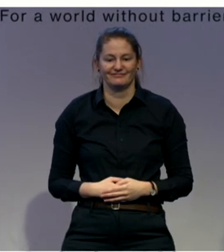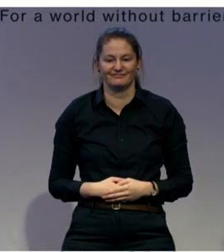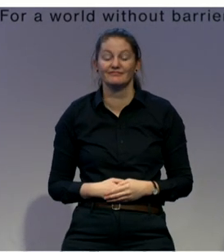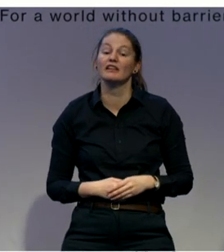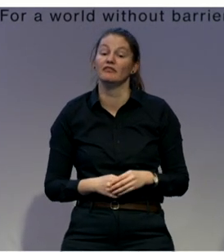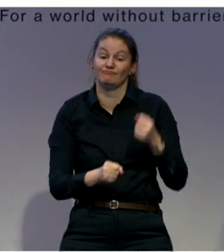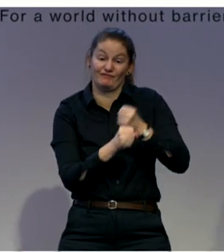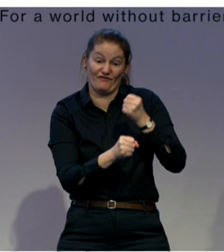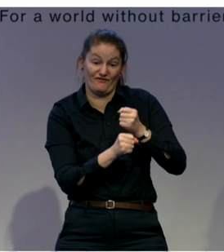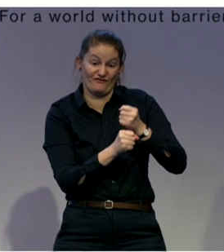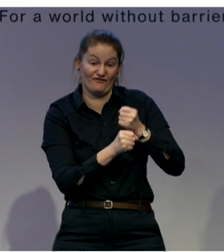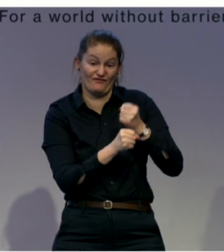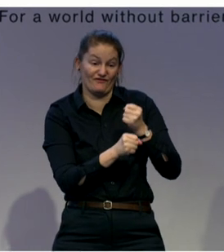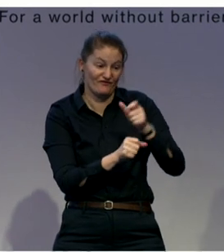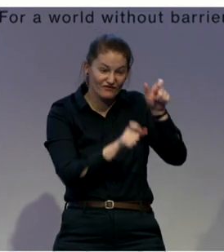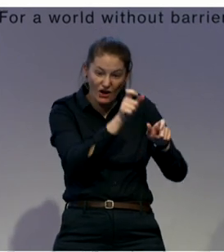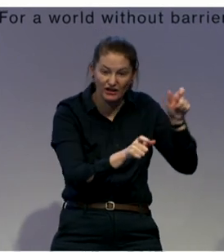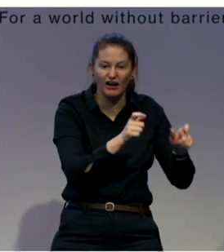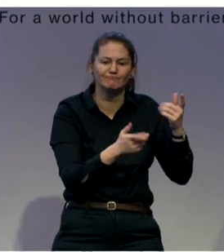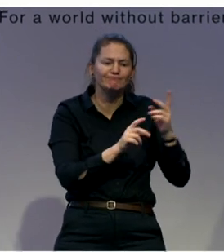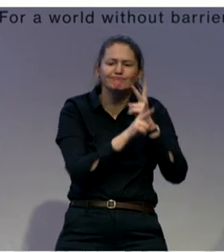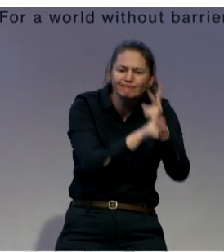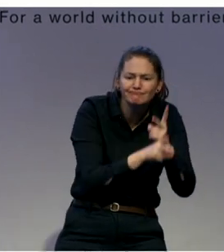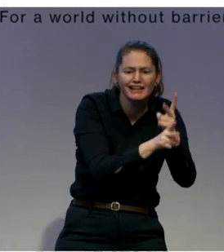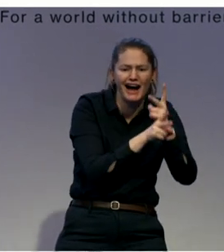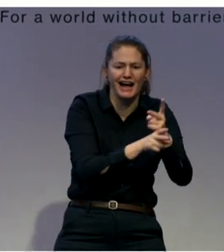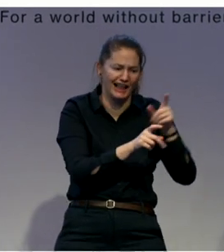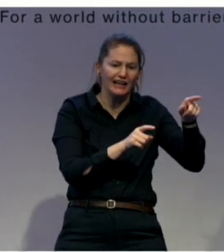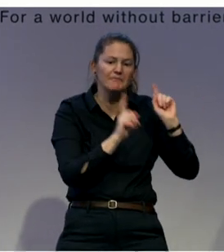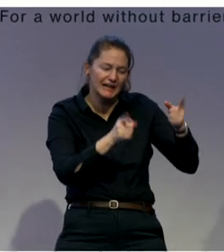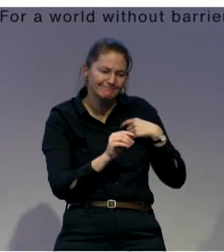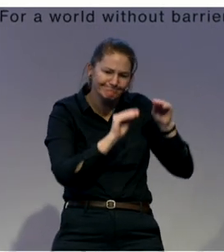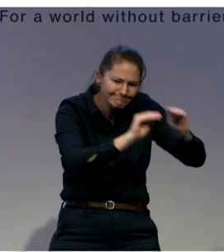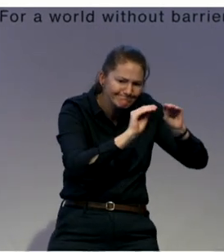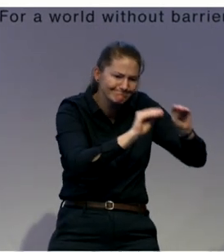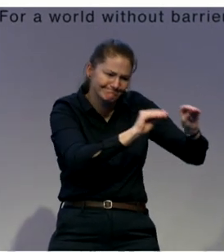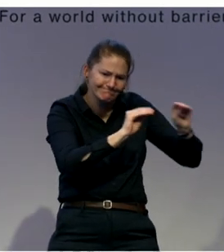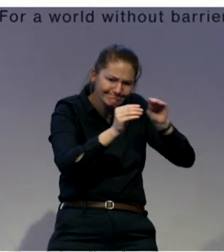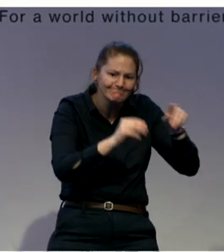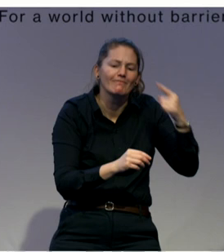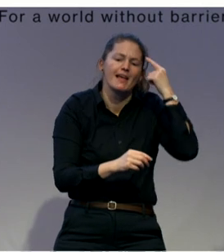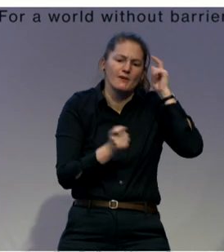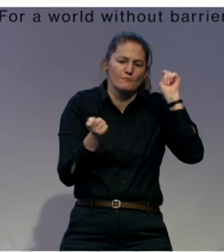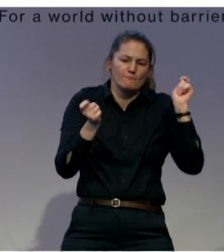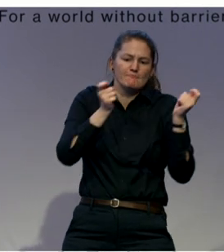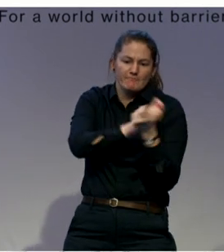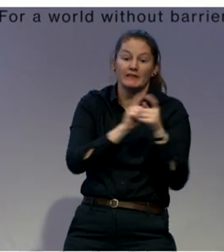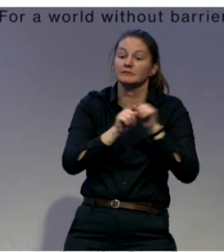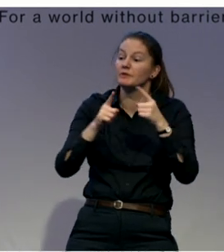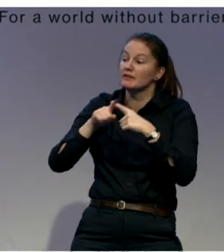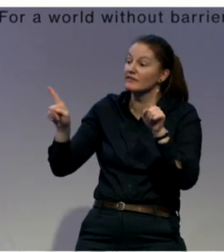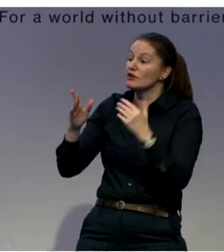and hiring new specialists and of course a lot of supervisions are important to be delivered here.